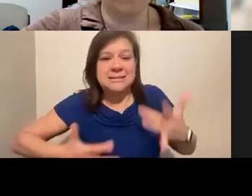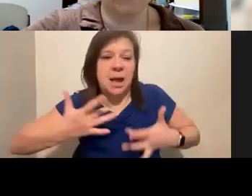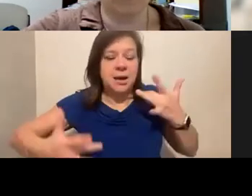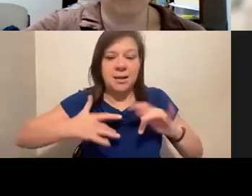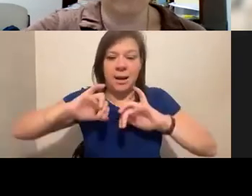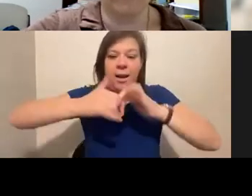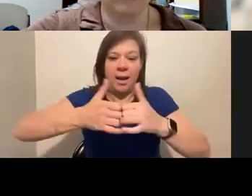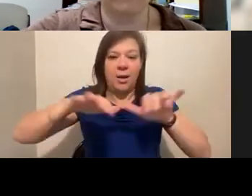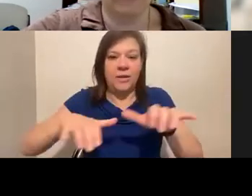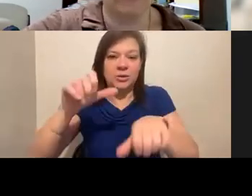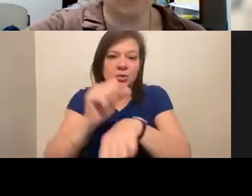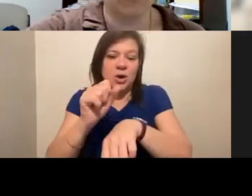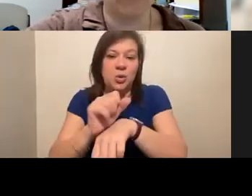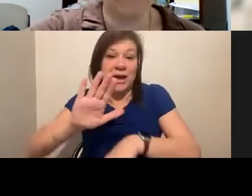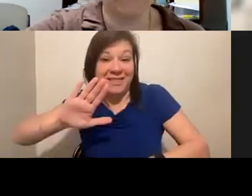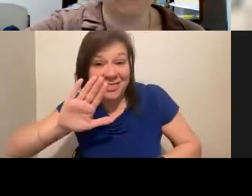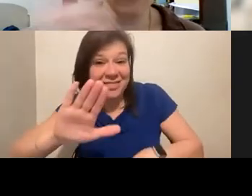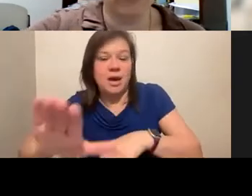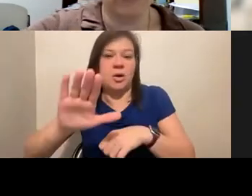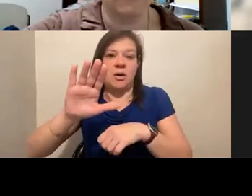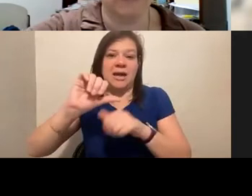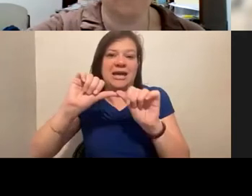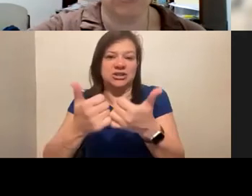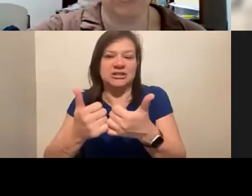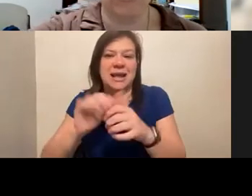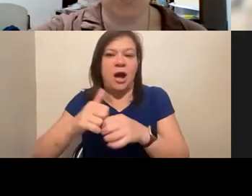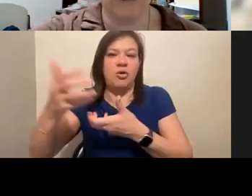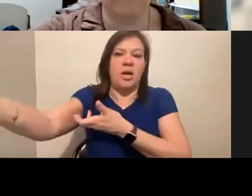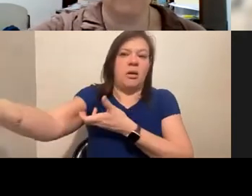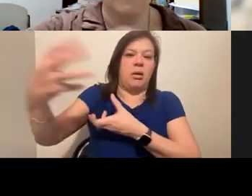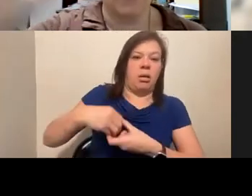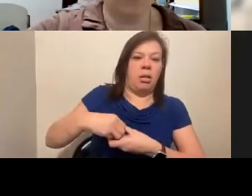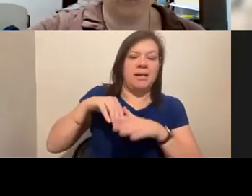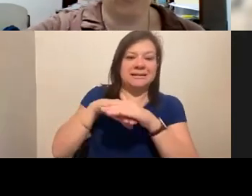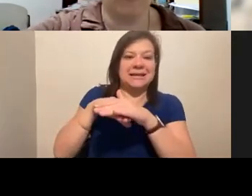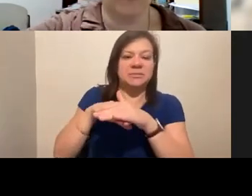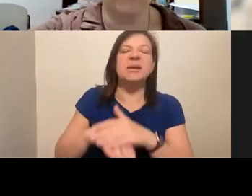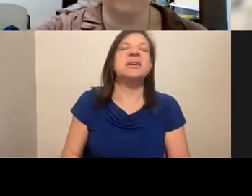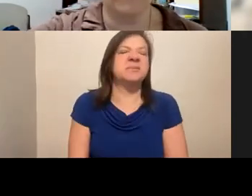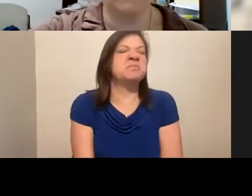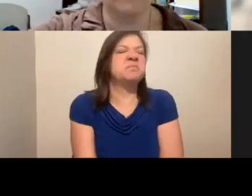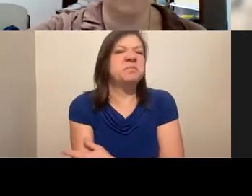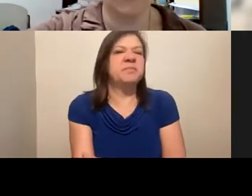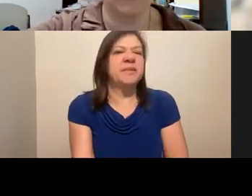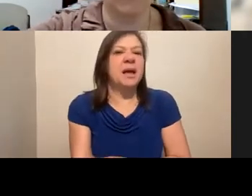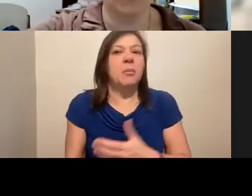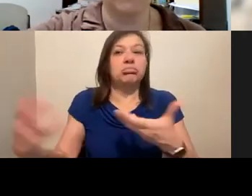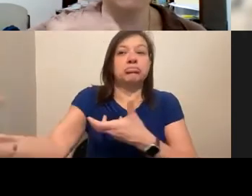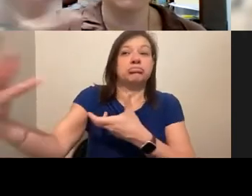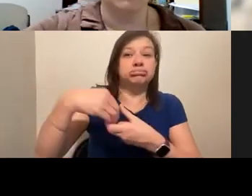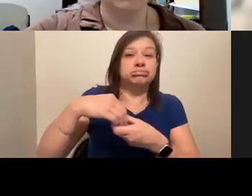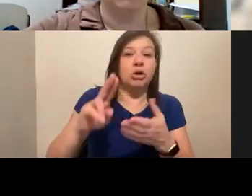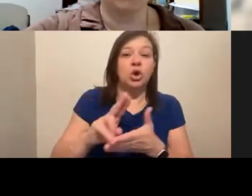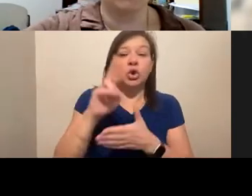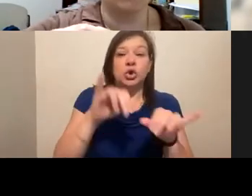they do that work at their organizations, and how do they bring accessibility into that picture as well, and bring the digital design into that picture as